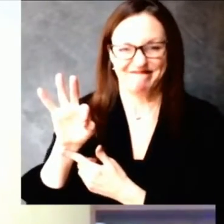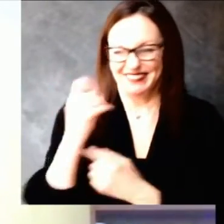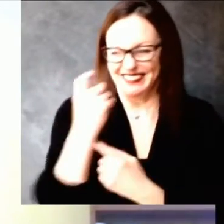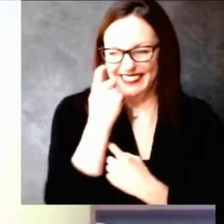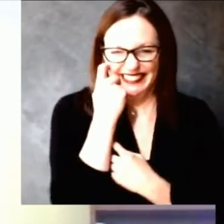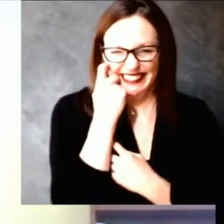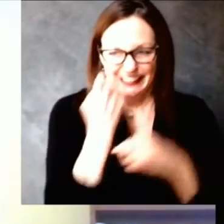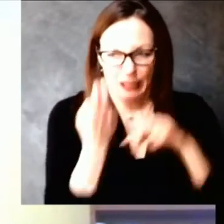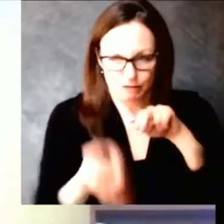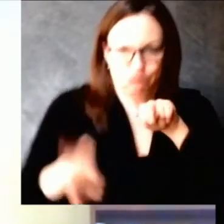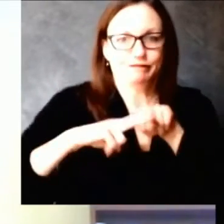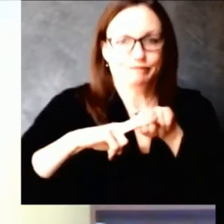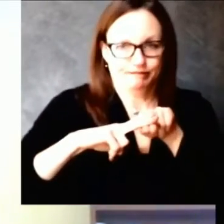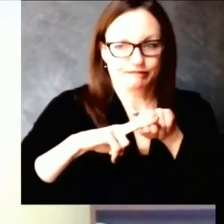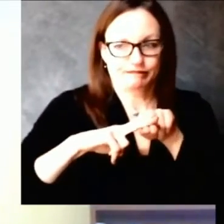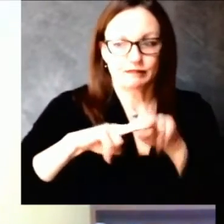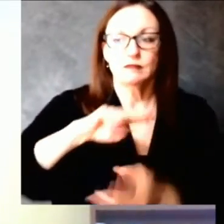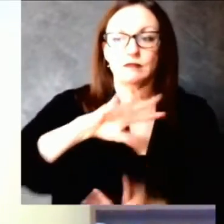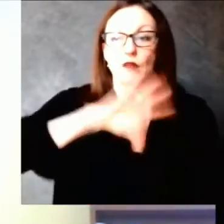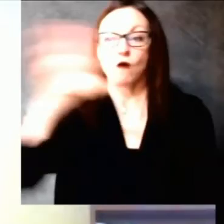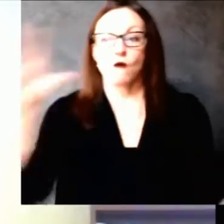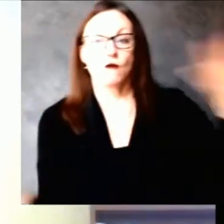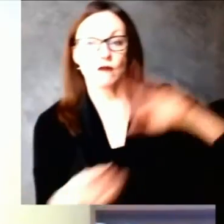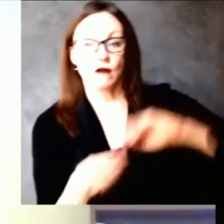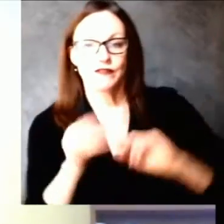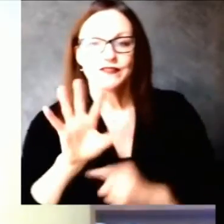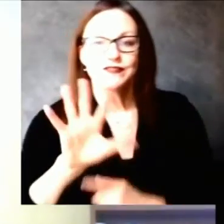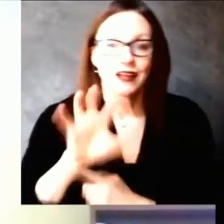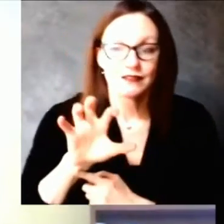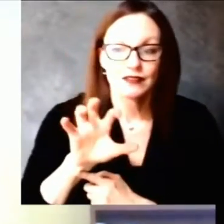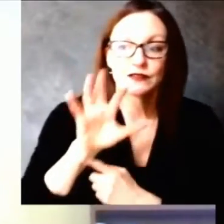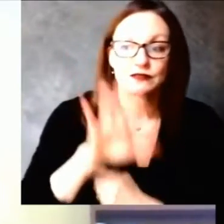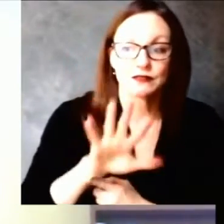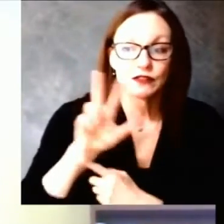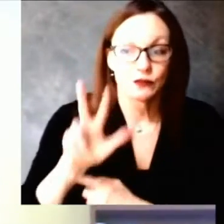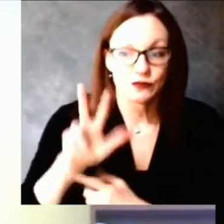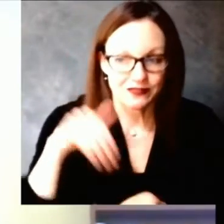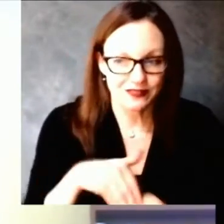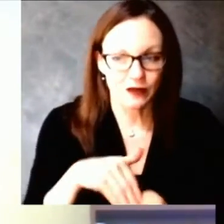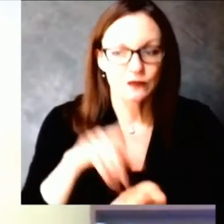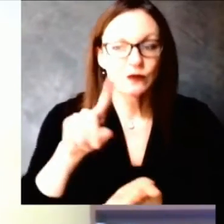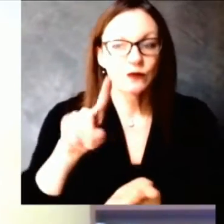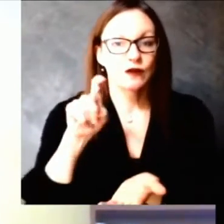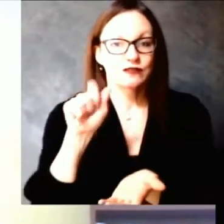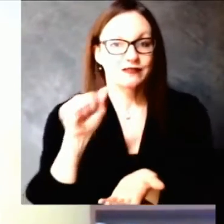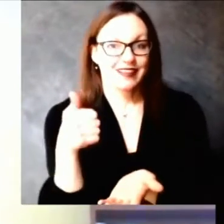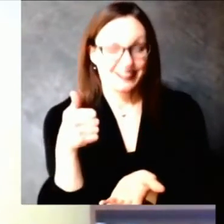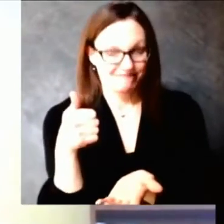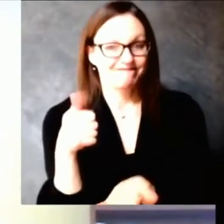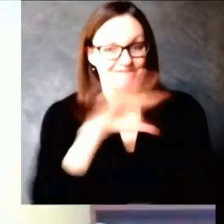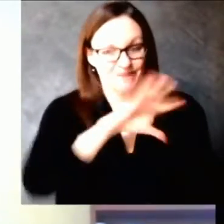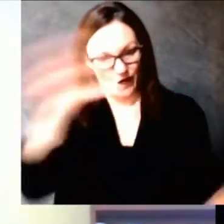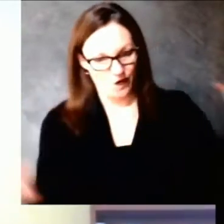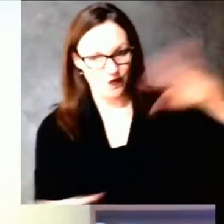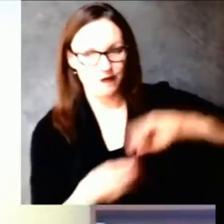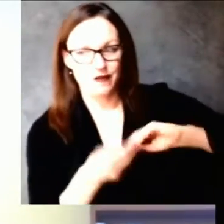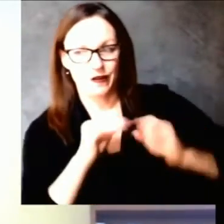people. Our seven-day average of new cases is 879.